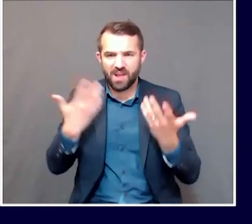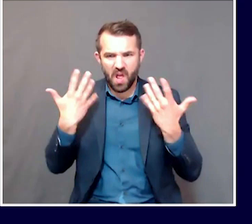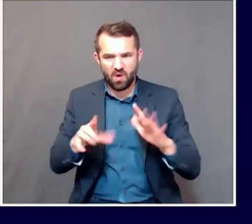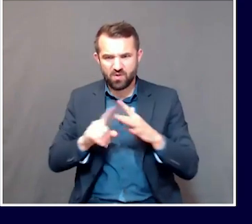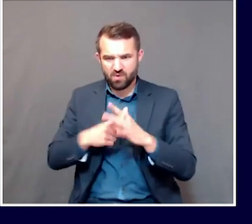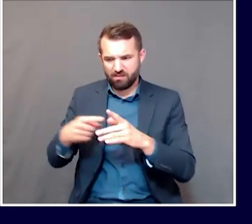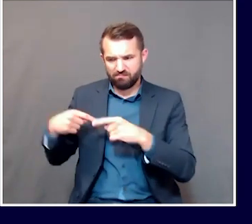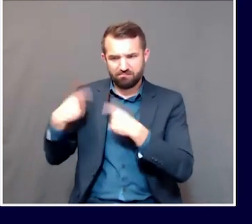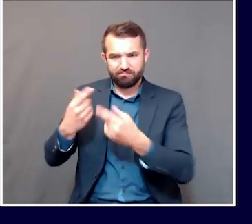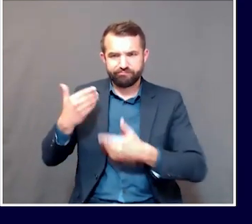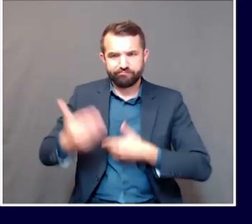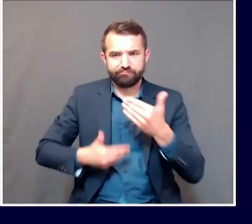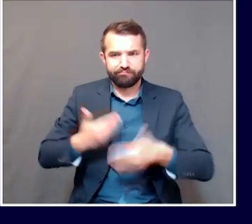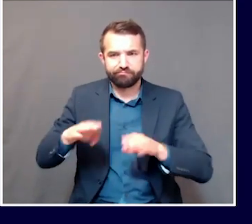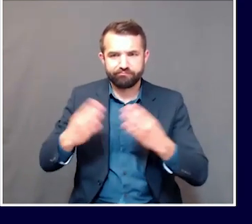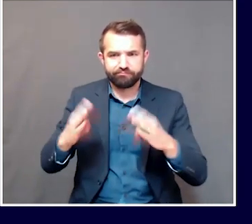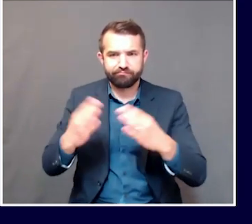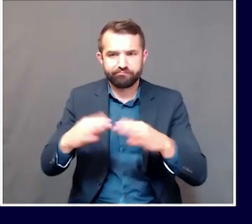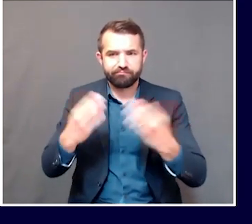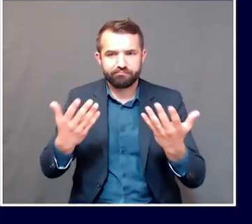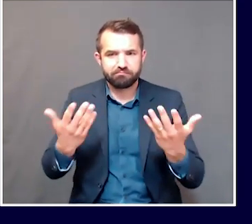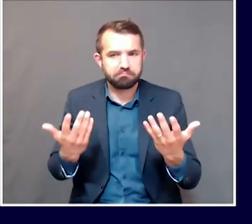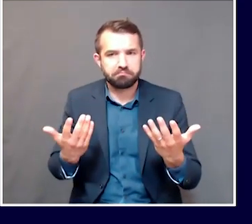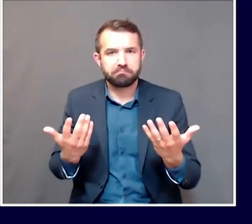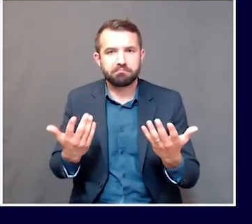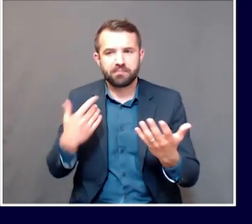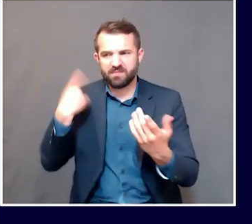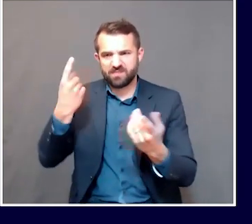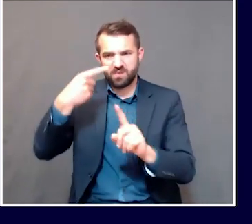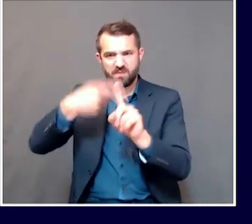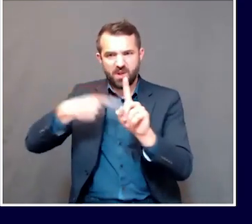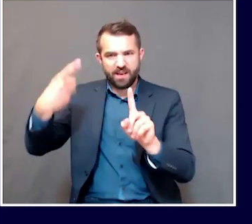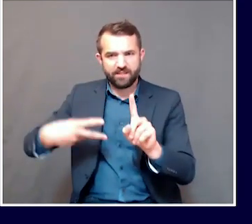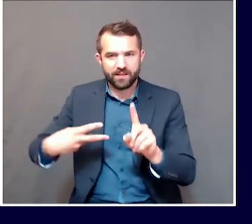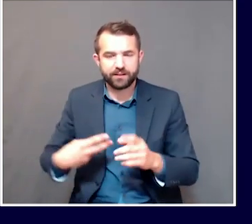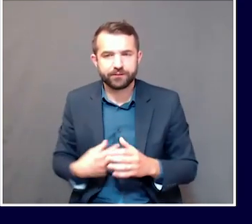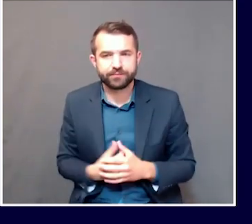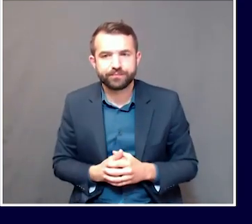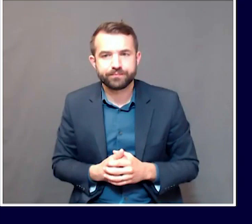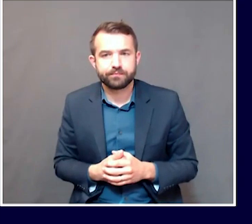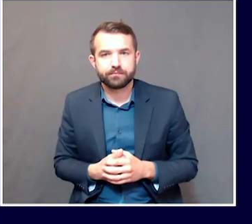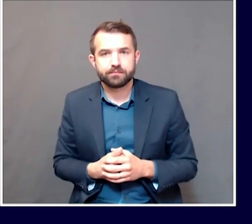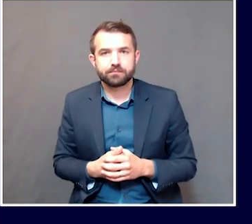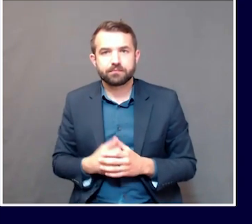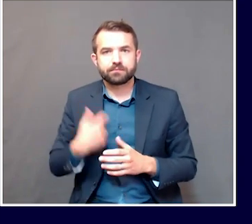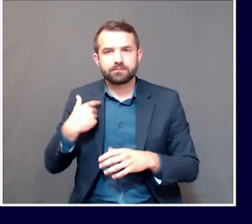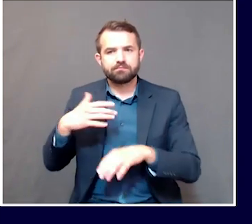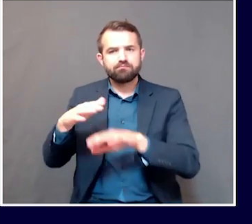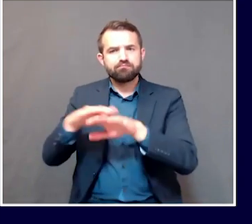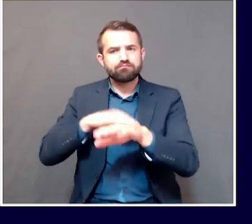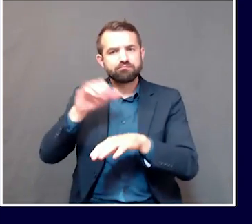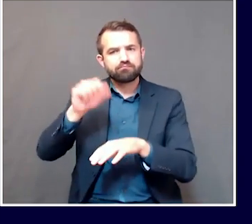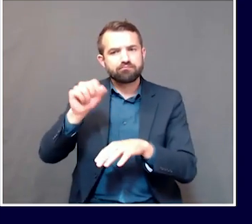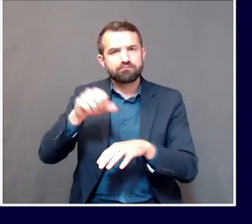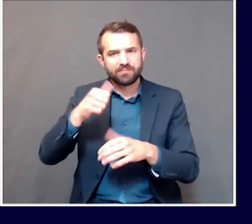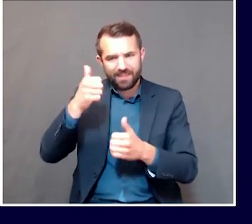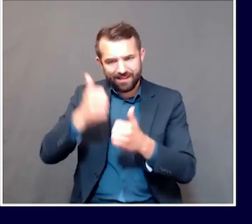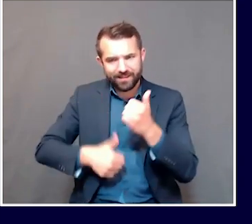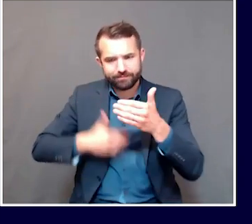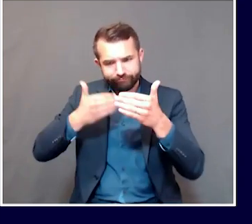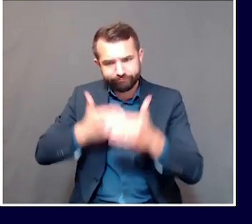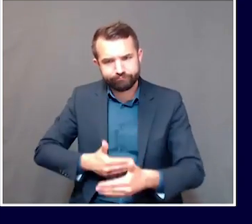plan and in place for now a month and a half. And it's been gradual and steps. And